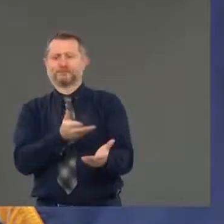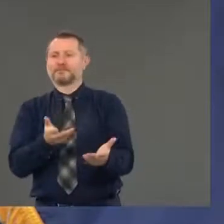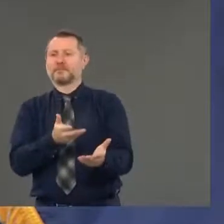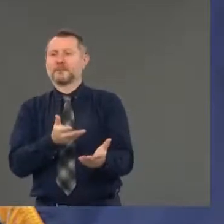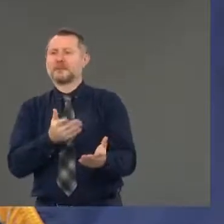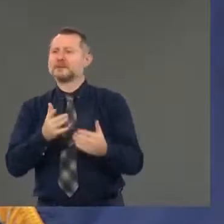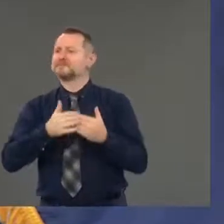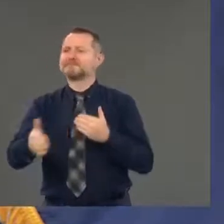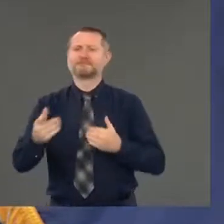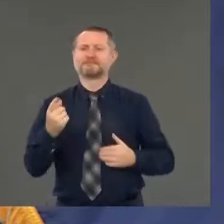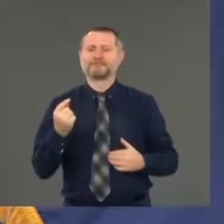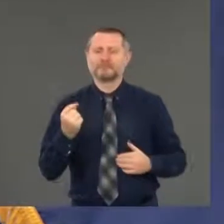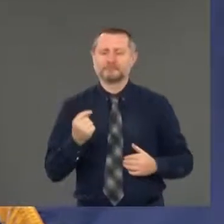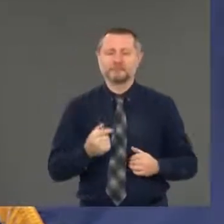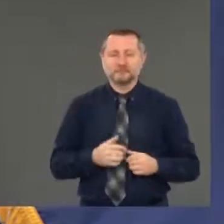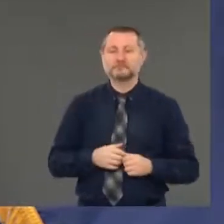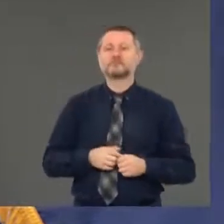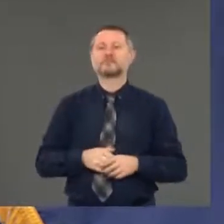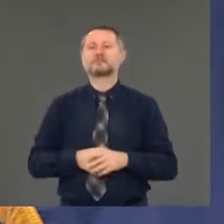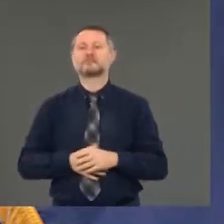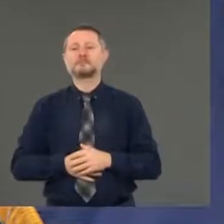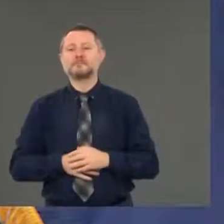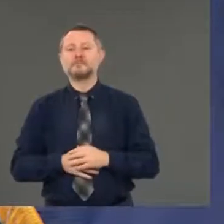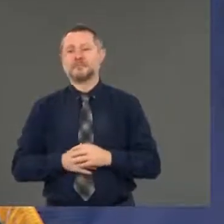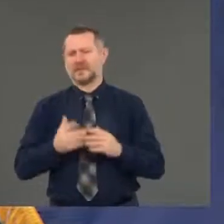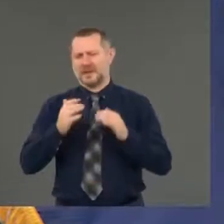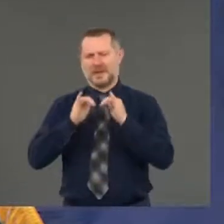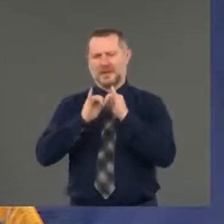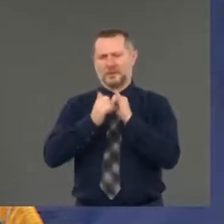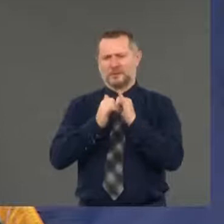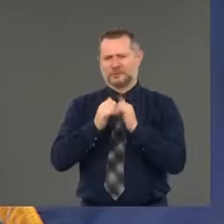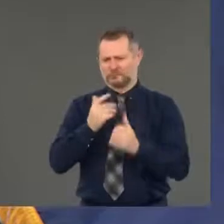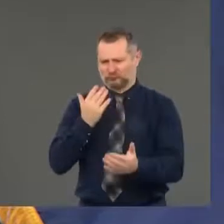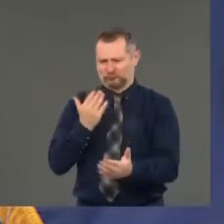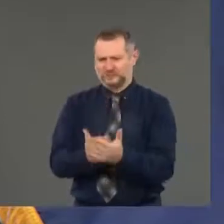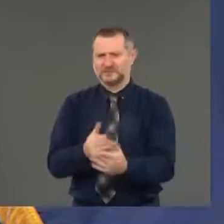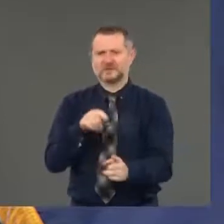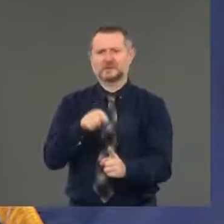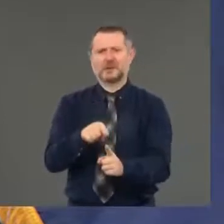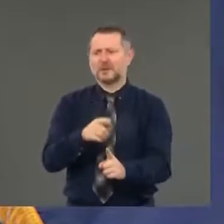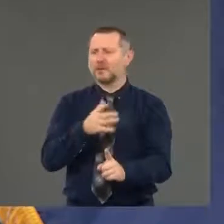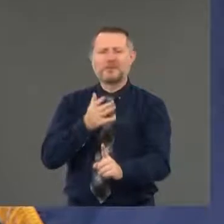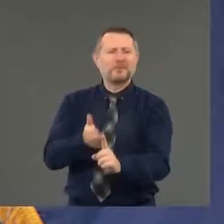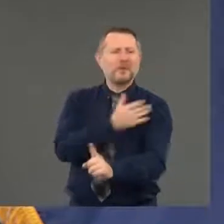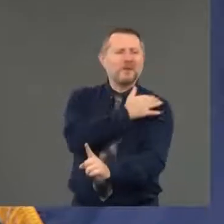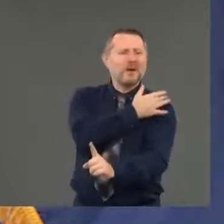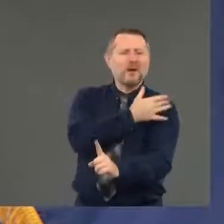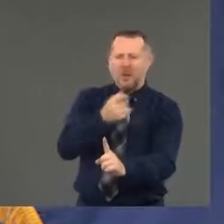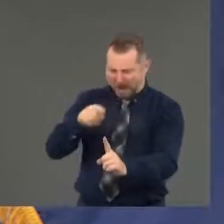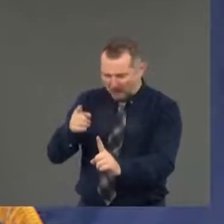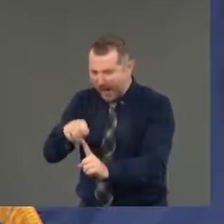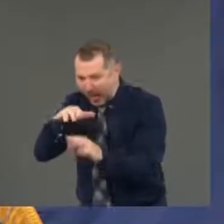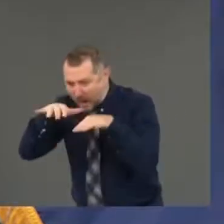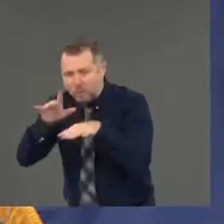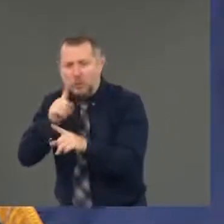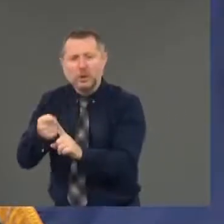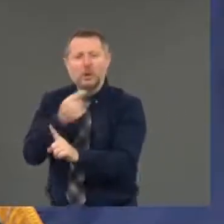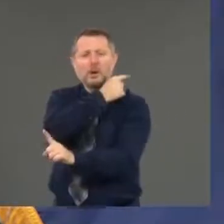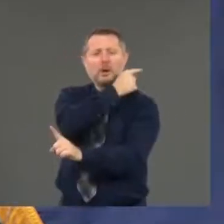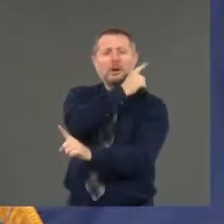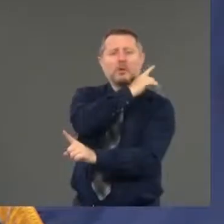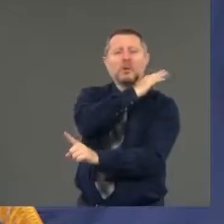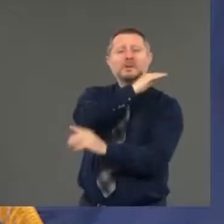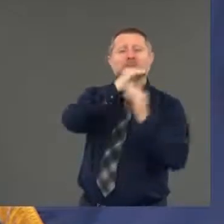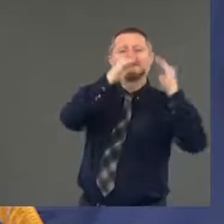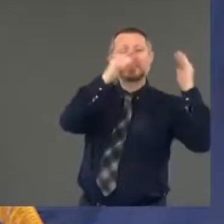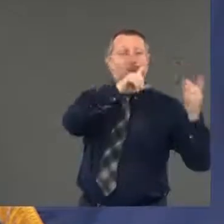And, you know, how did we get here? The system just evolved. But it doesn't work.